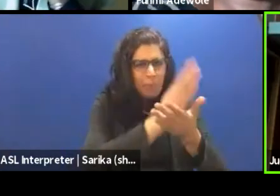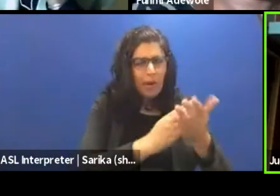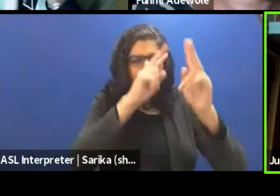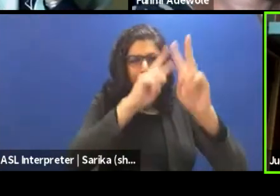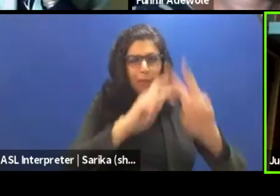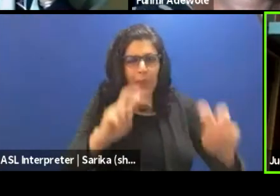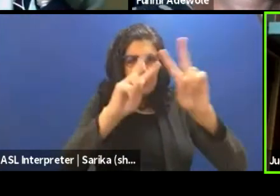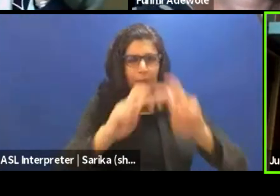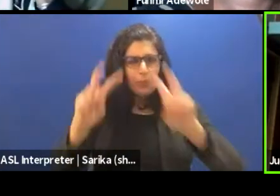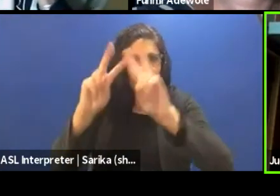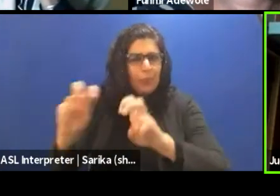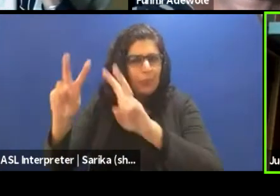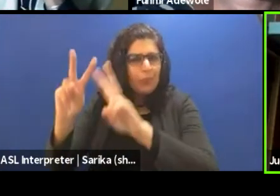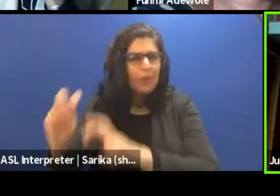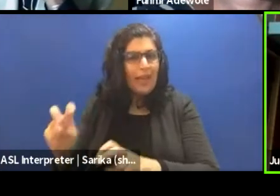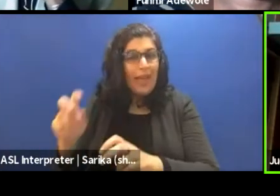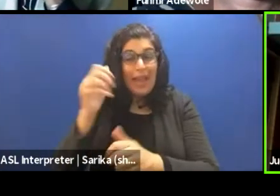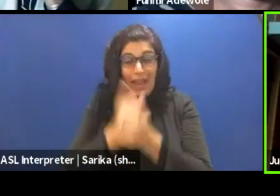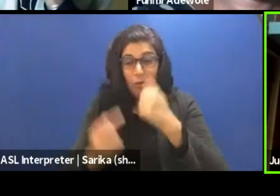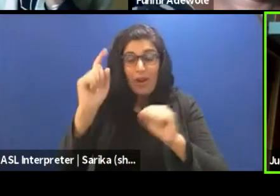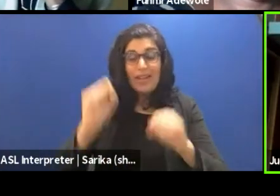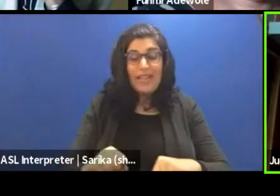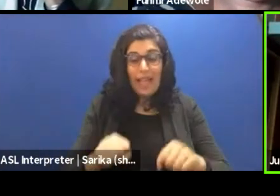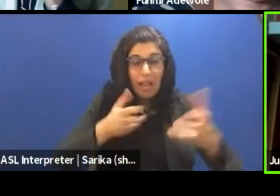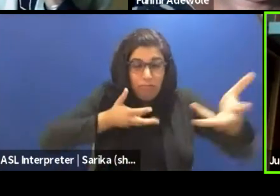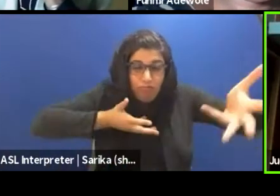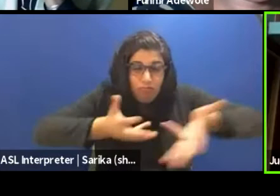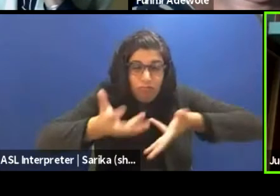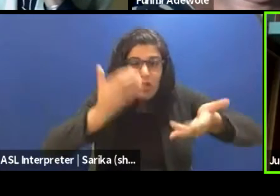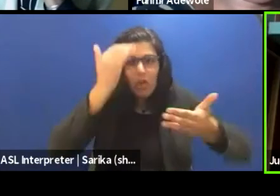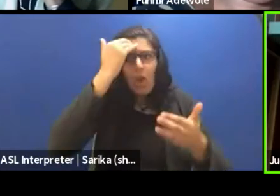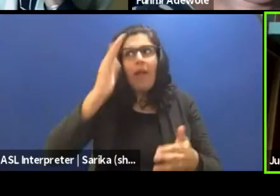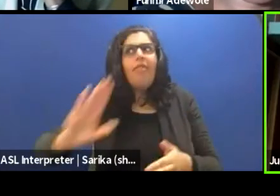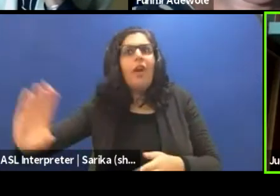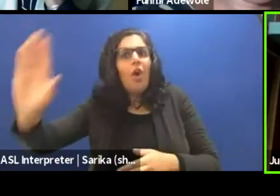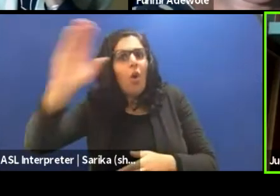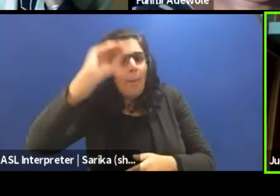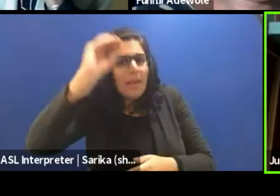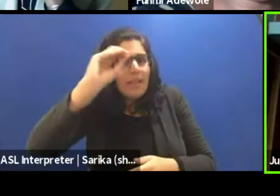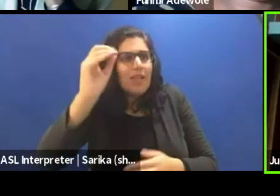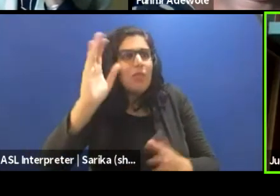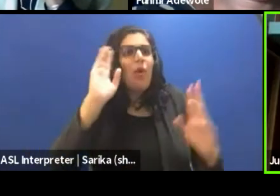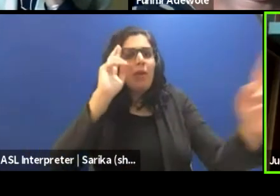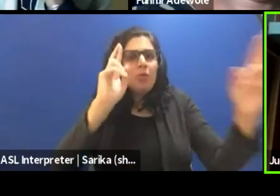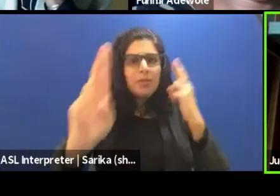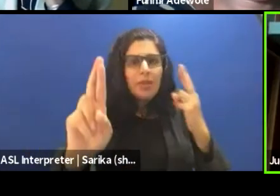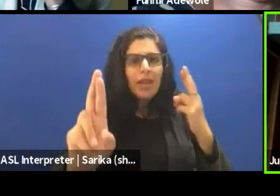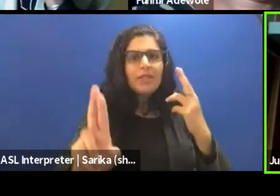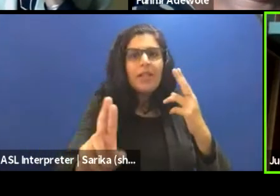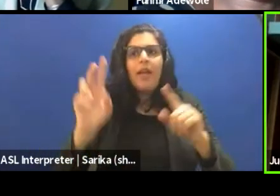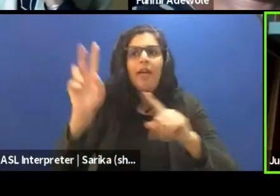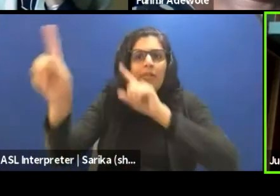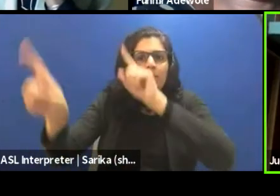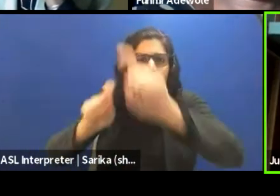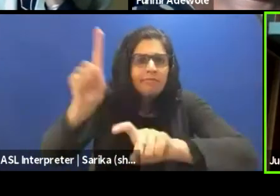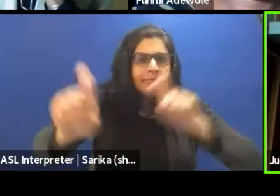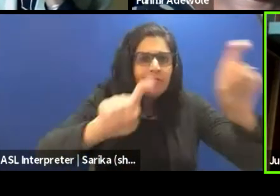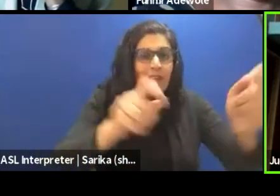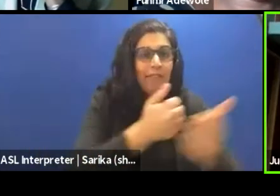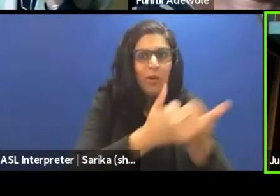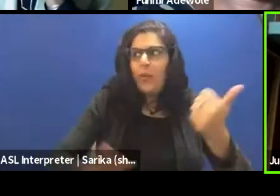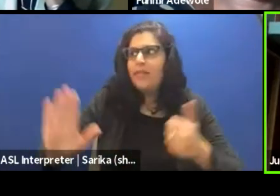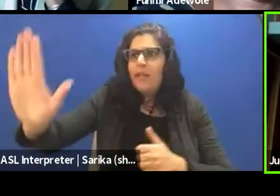the work, knowing that their opinions are respected, knowing that we interrogate everyone's opinion and everyone's decision, then